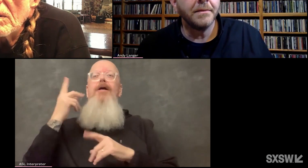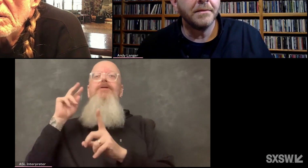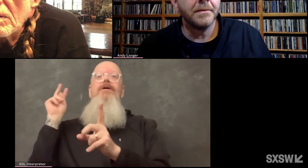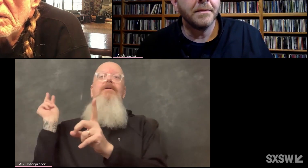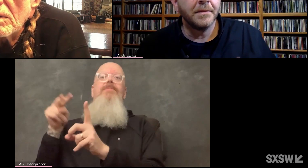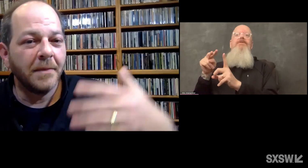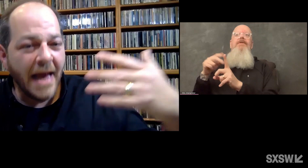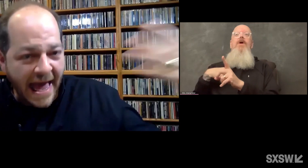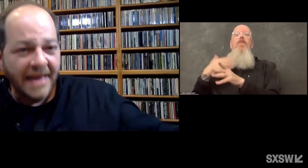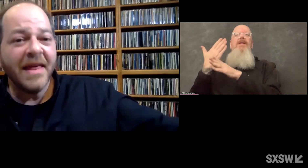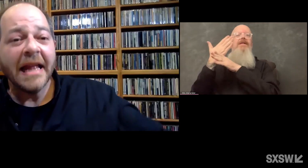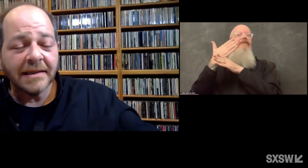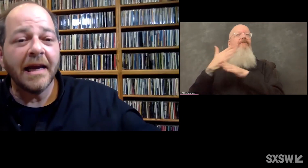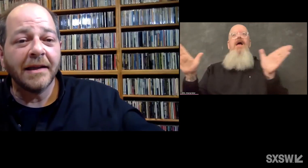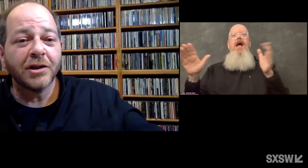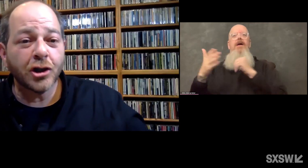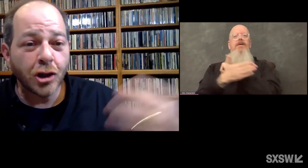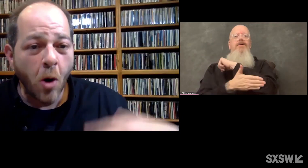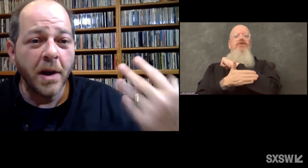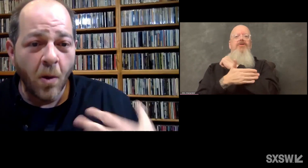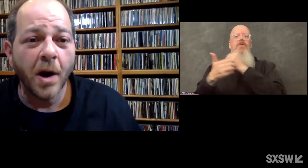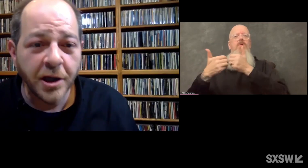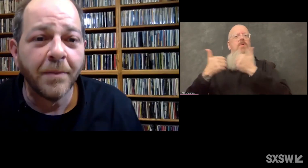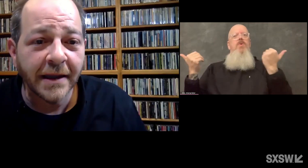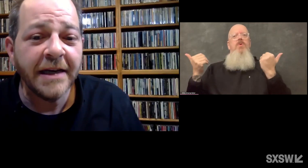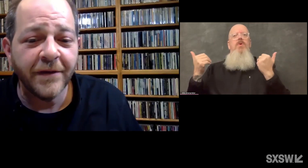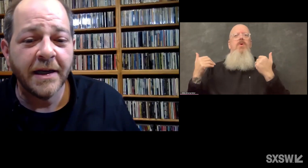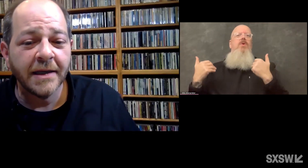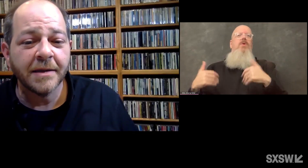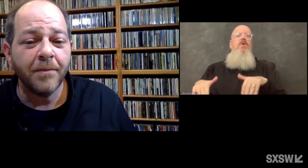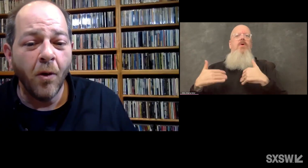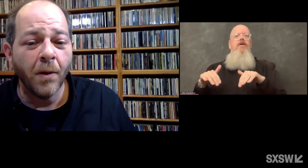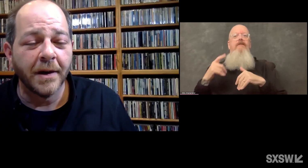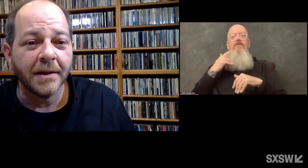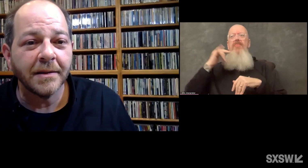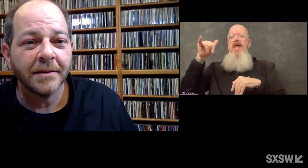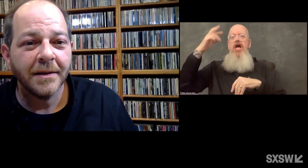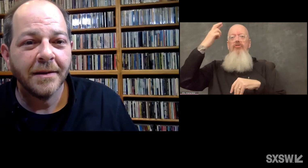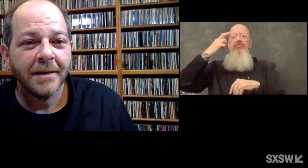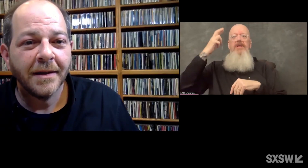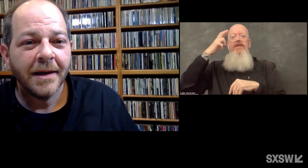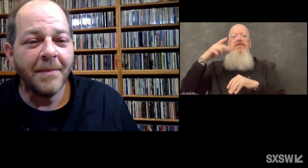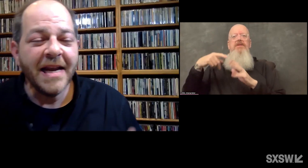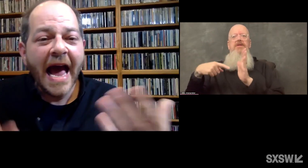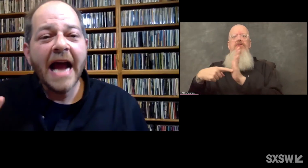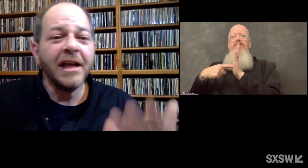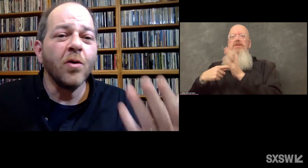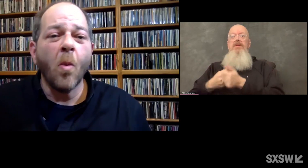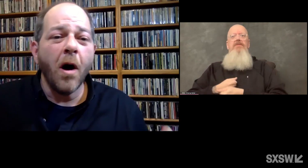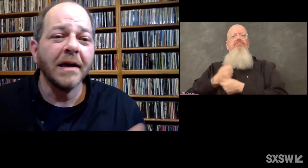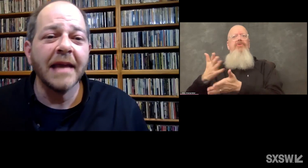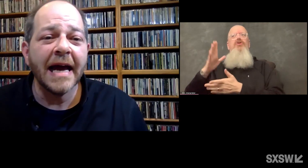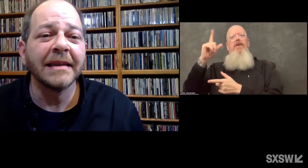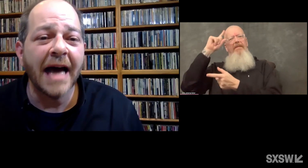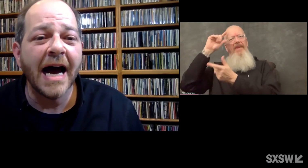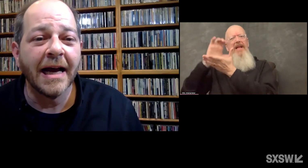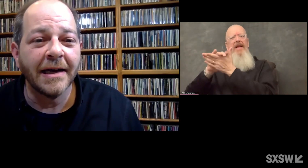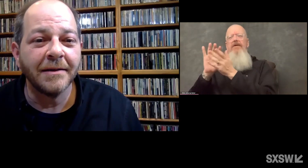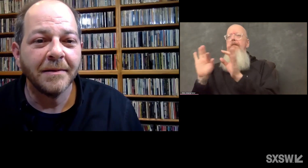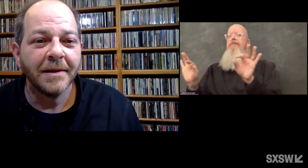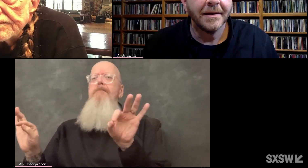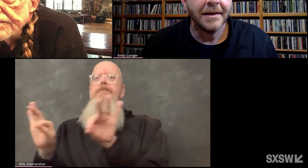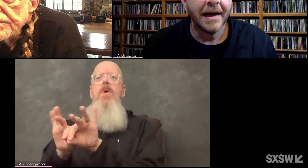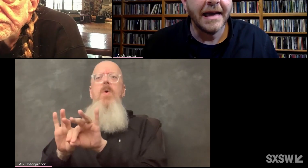but, and in that sense, showing what you believe in is important. I mean, how do you walk that